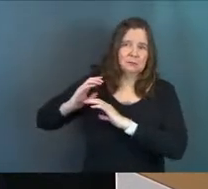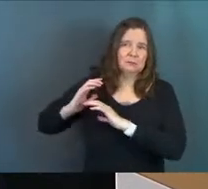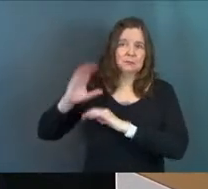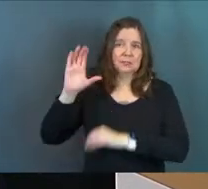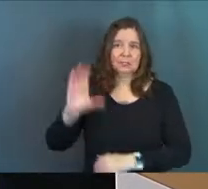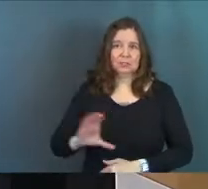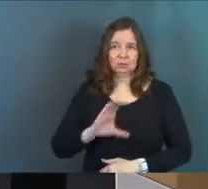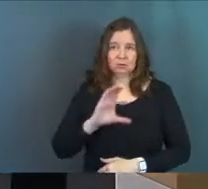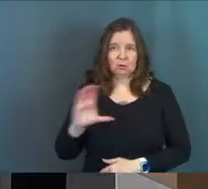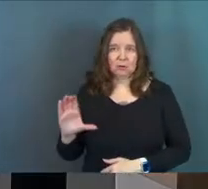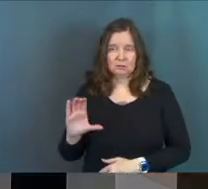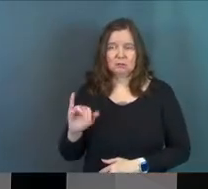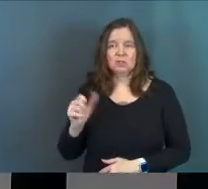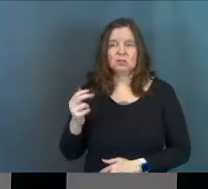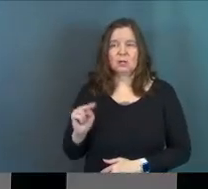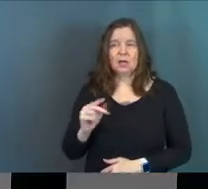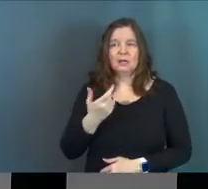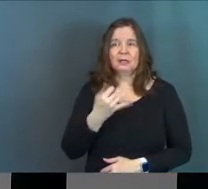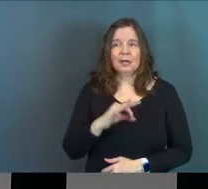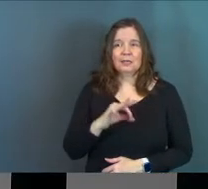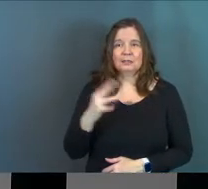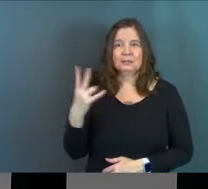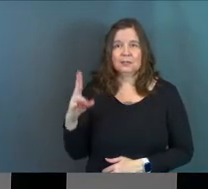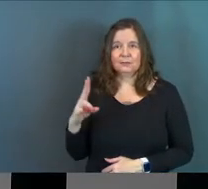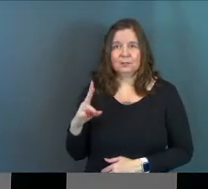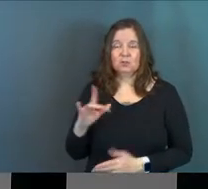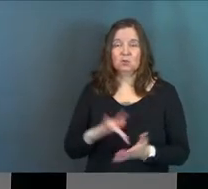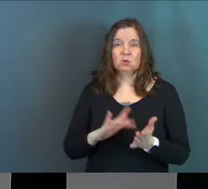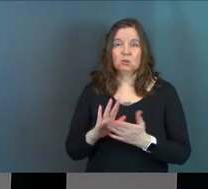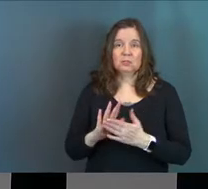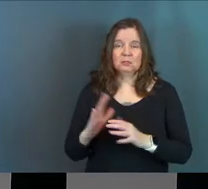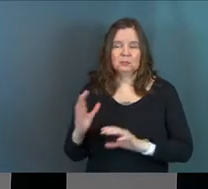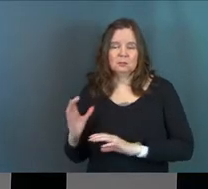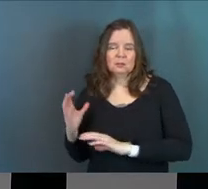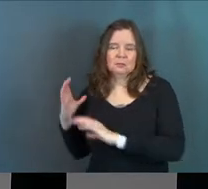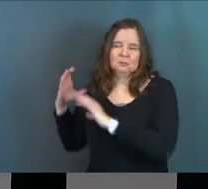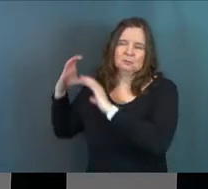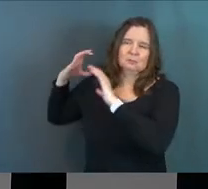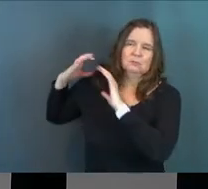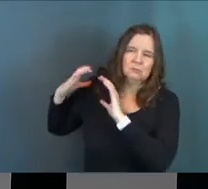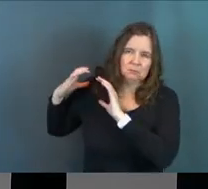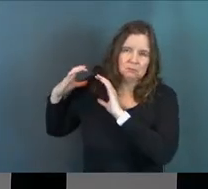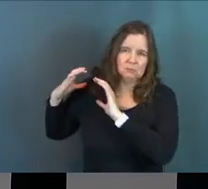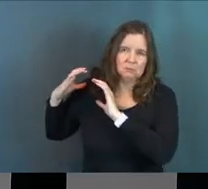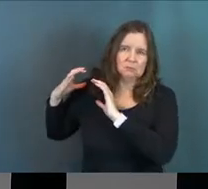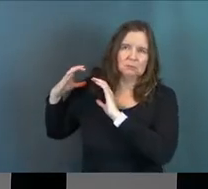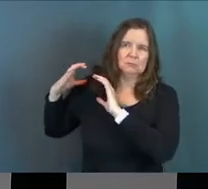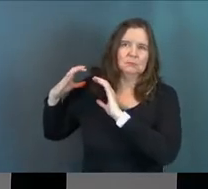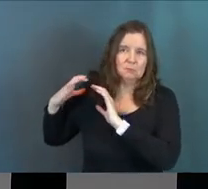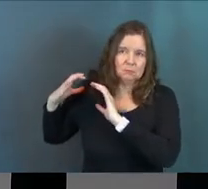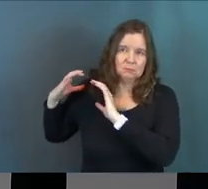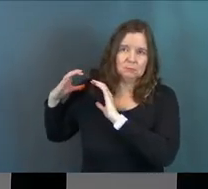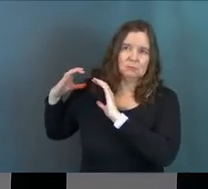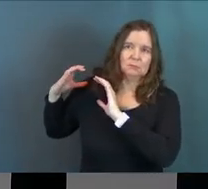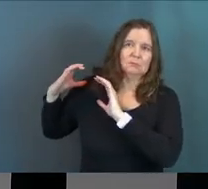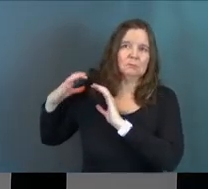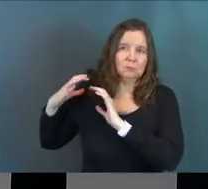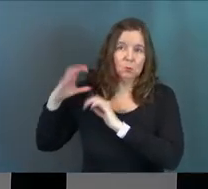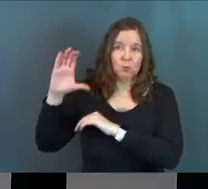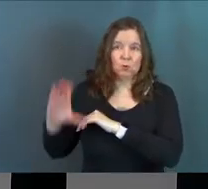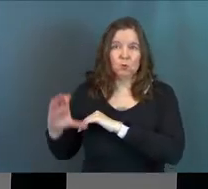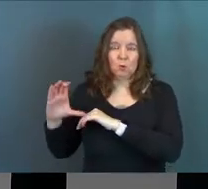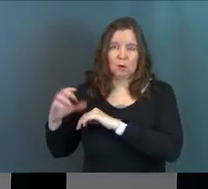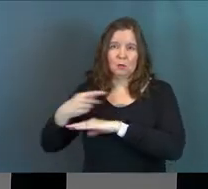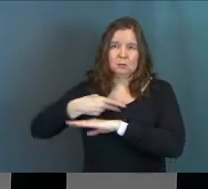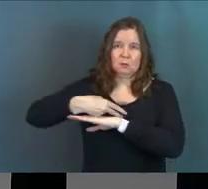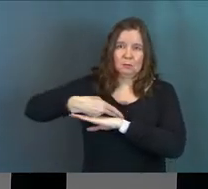17, different Bible, right? Different book of the Bible. So they took Jesus away, carrying the cross by himself. He went to the place called place of the skull in Hebrew,